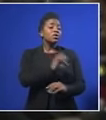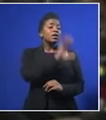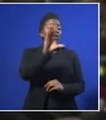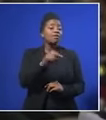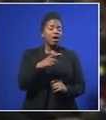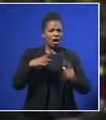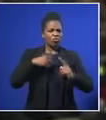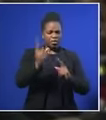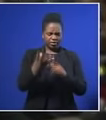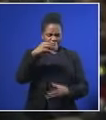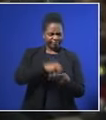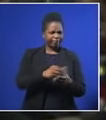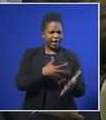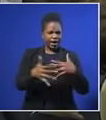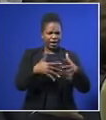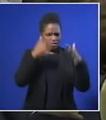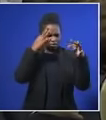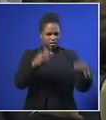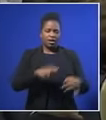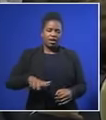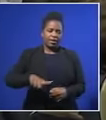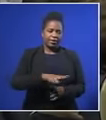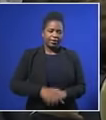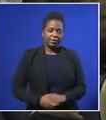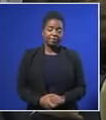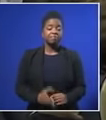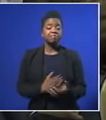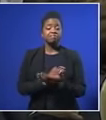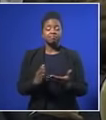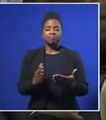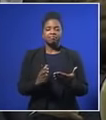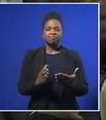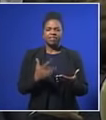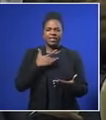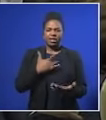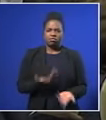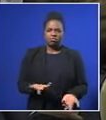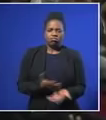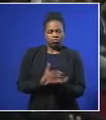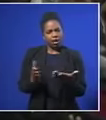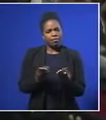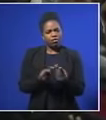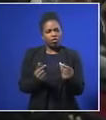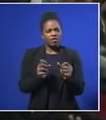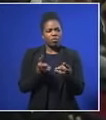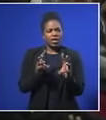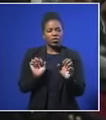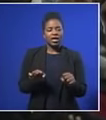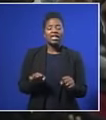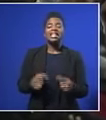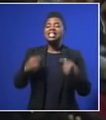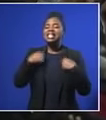to be part of any decisions of land. Those in opposition felt there were other solutions. We have